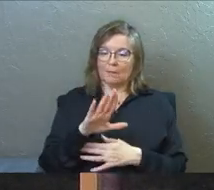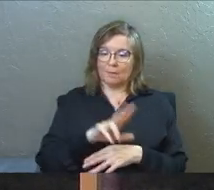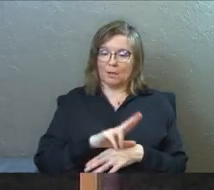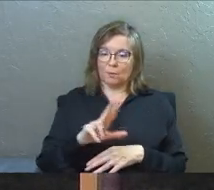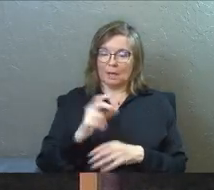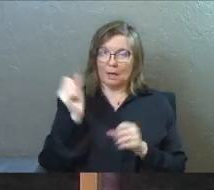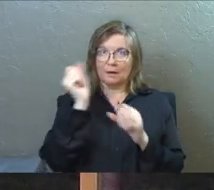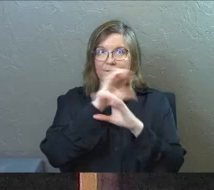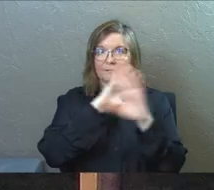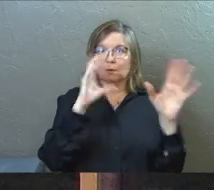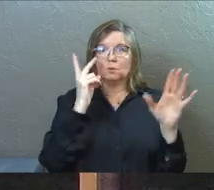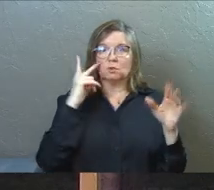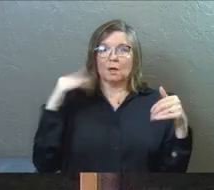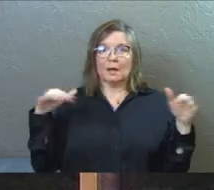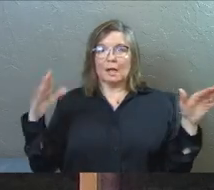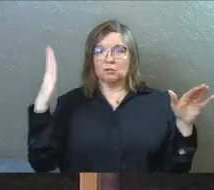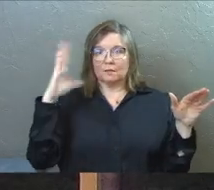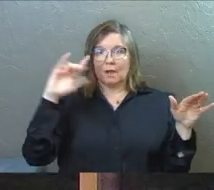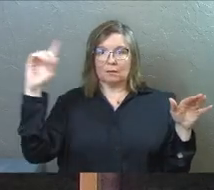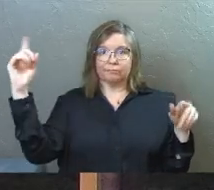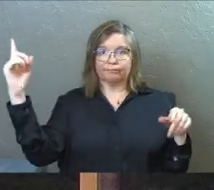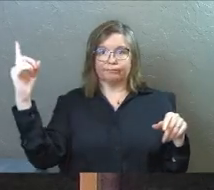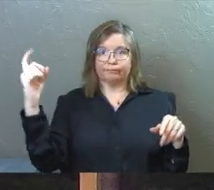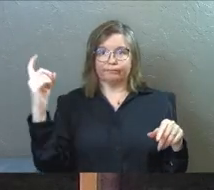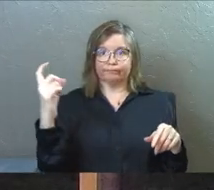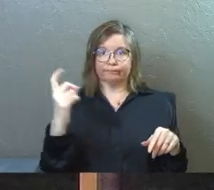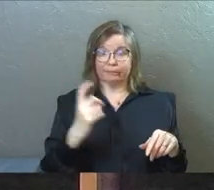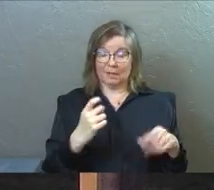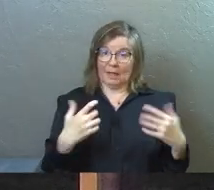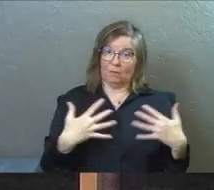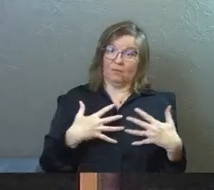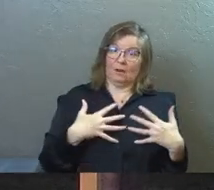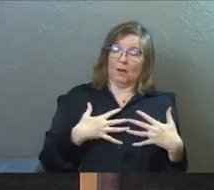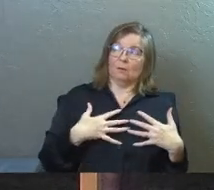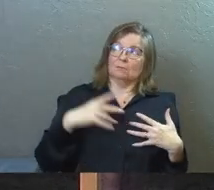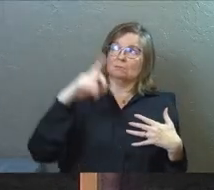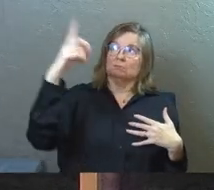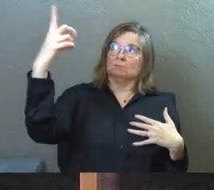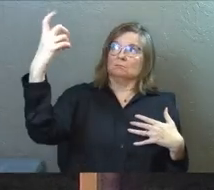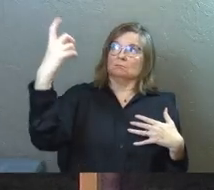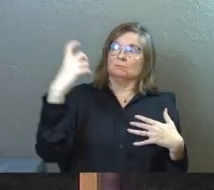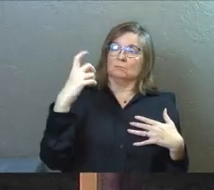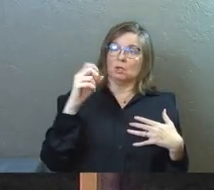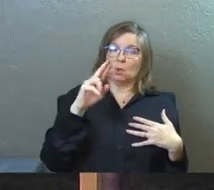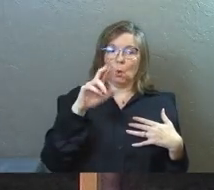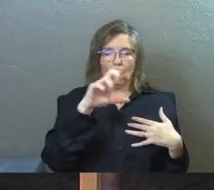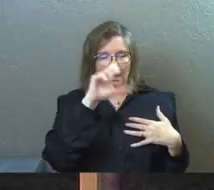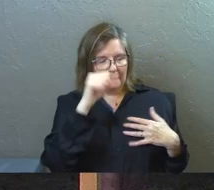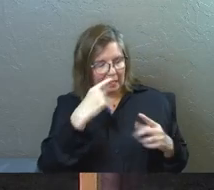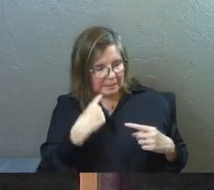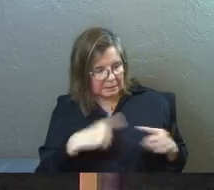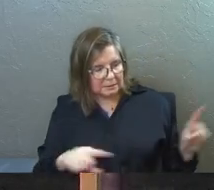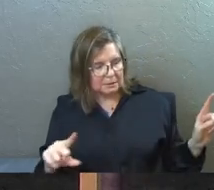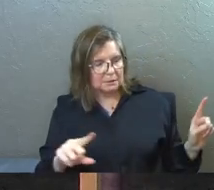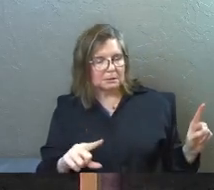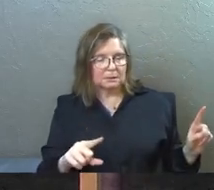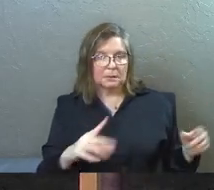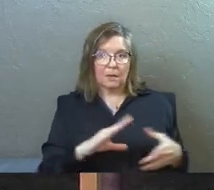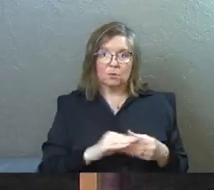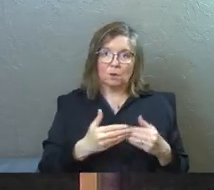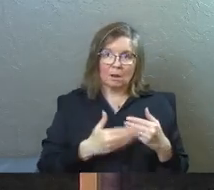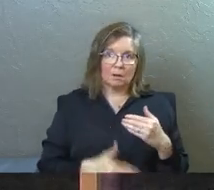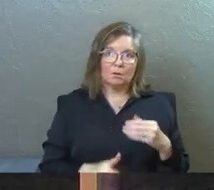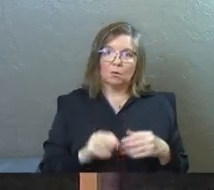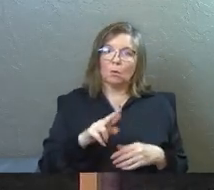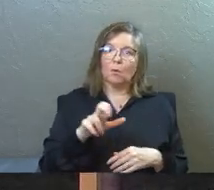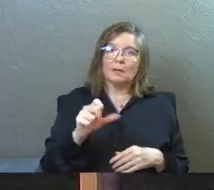'clock he had a vision in which he saw an angel of God coming toward him. That'd freak you out, right? Cornelius the angel said and then the story